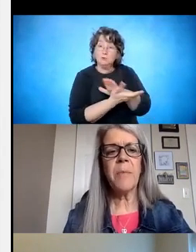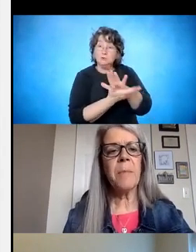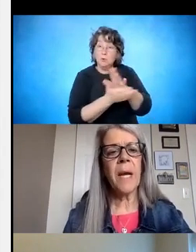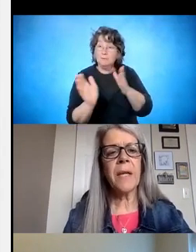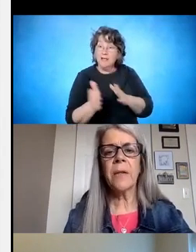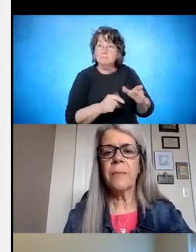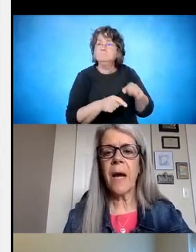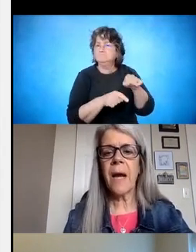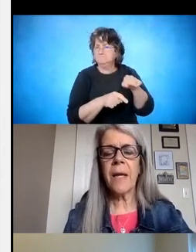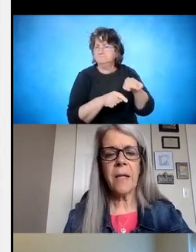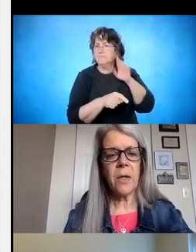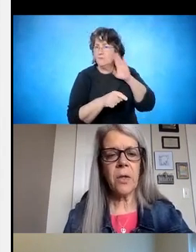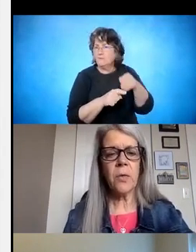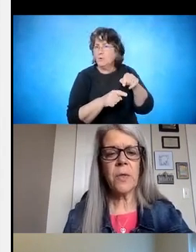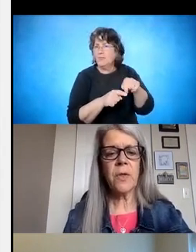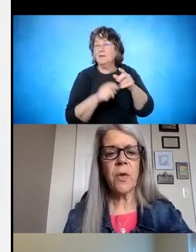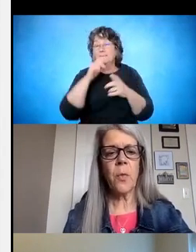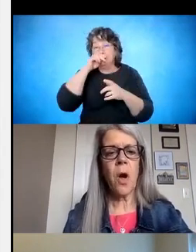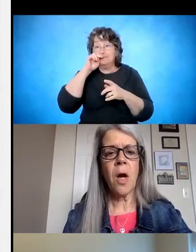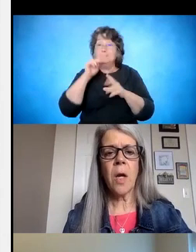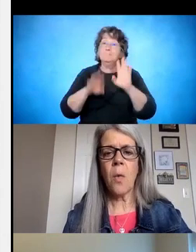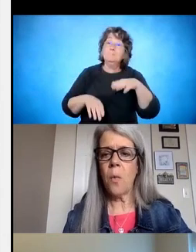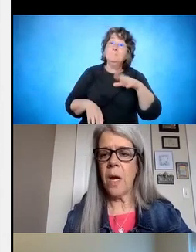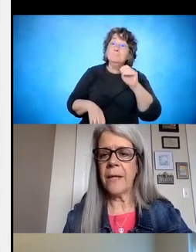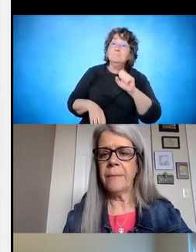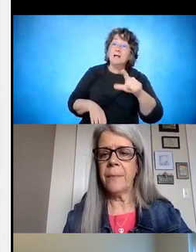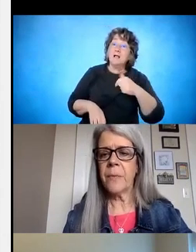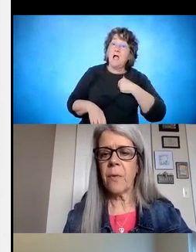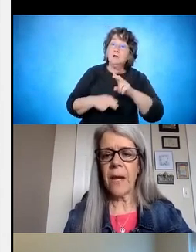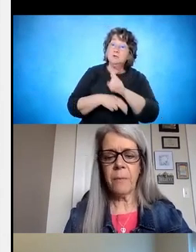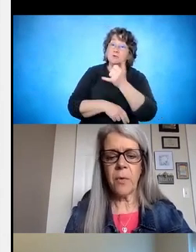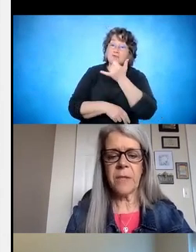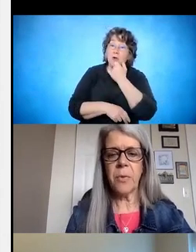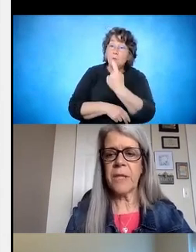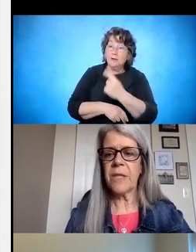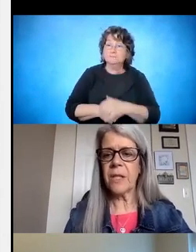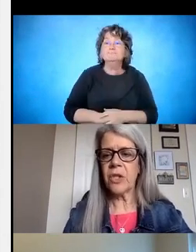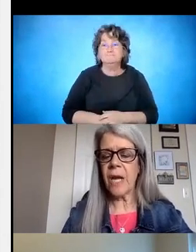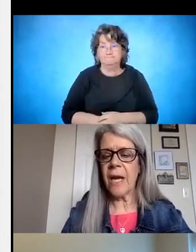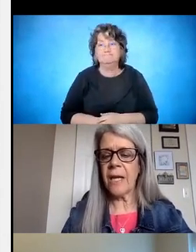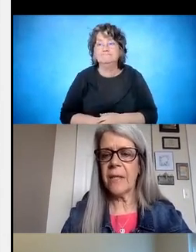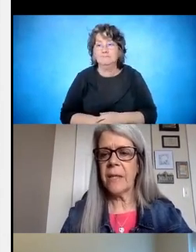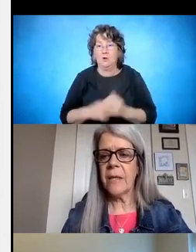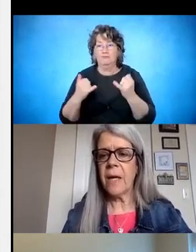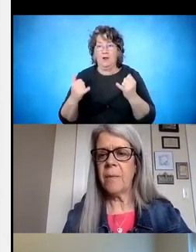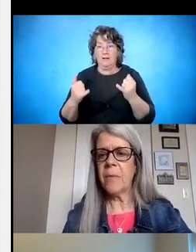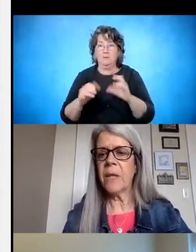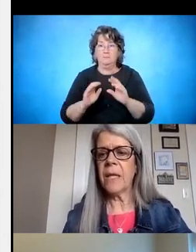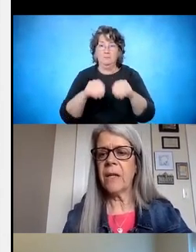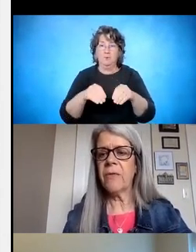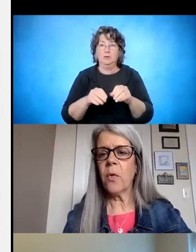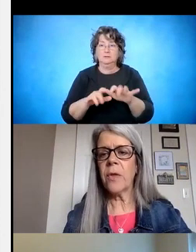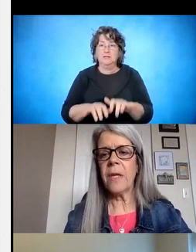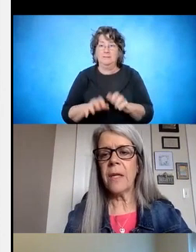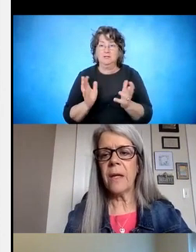plan, but Michael, I used the wrong one. So I am going to put into the chat the